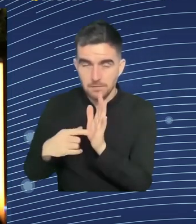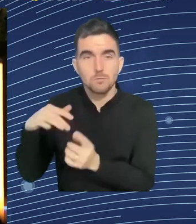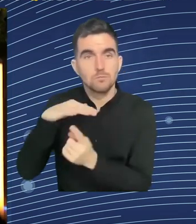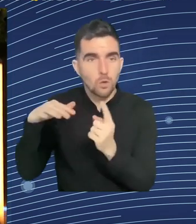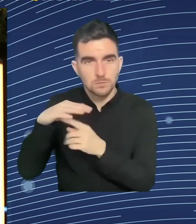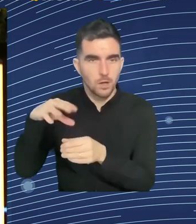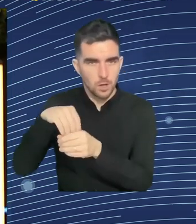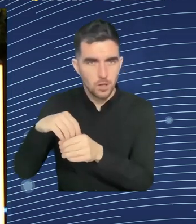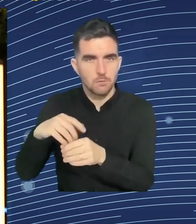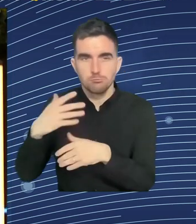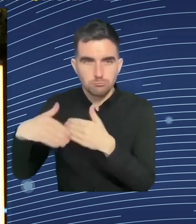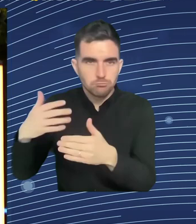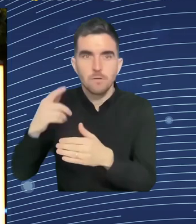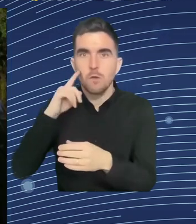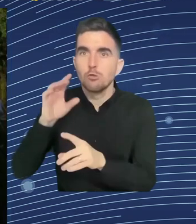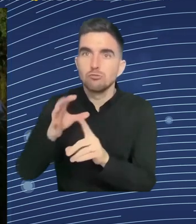welcome.